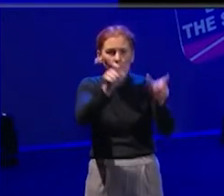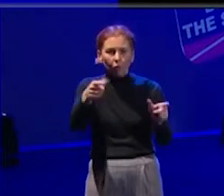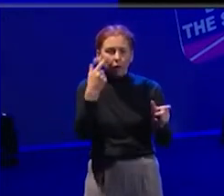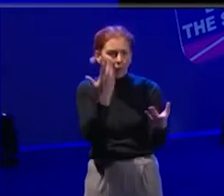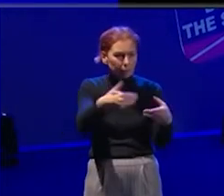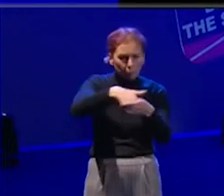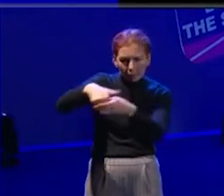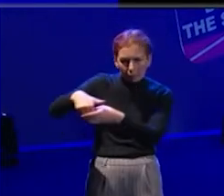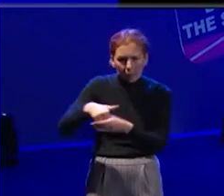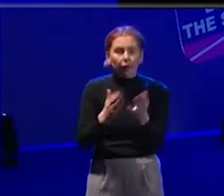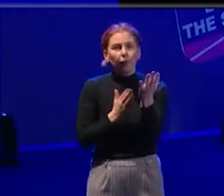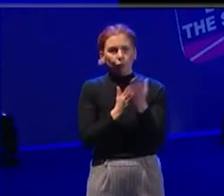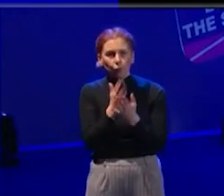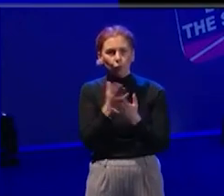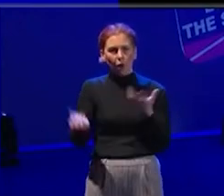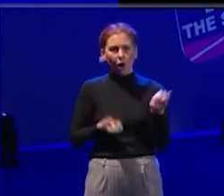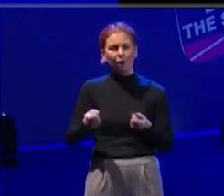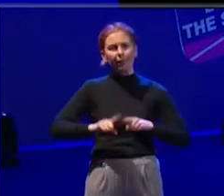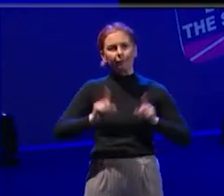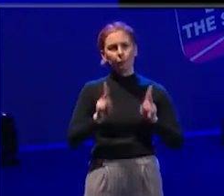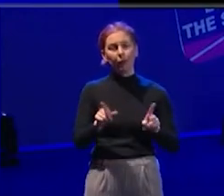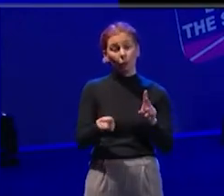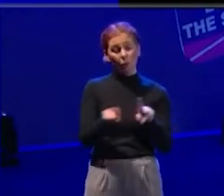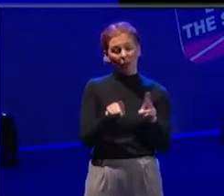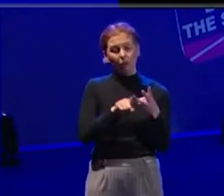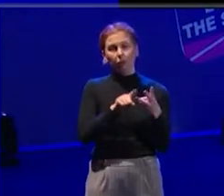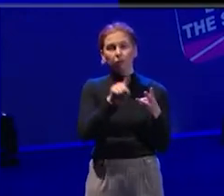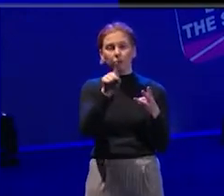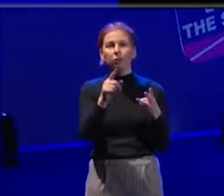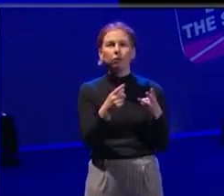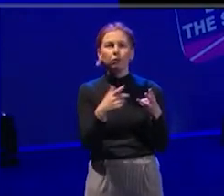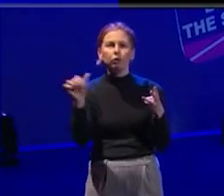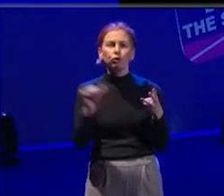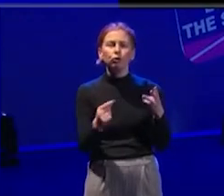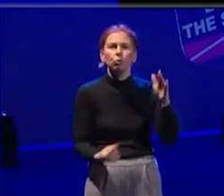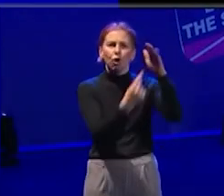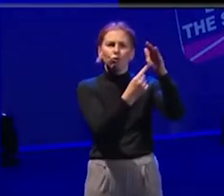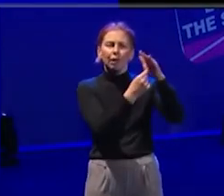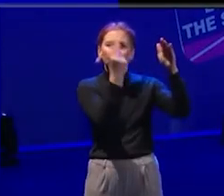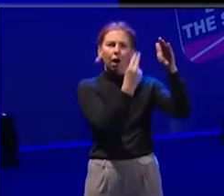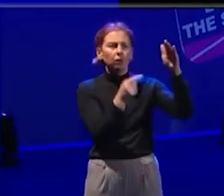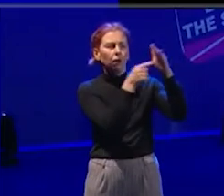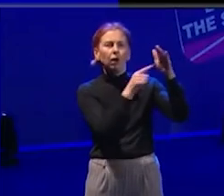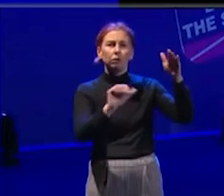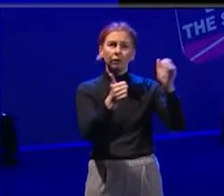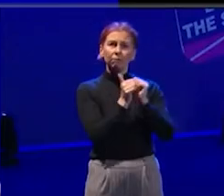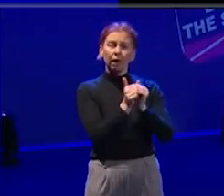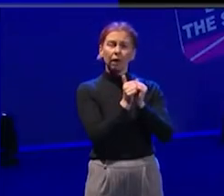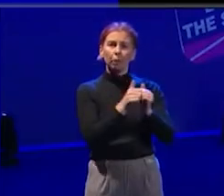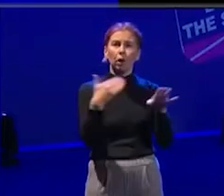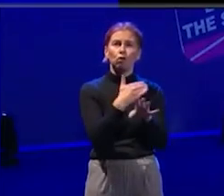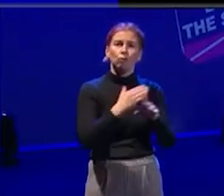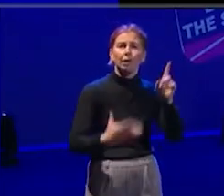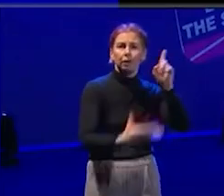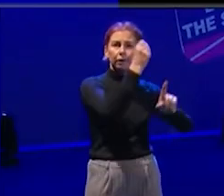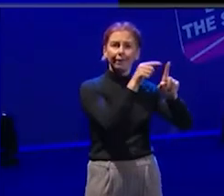earning and also to prioritize the arts as a valid career choice, not as something that is only able to, you know,